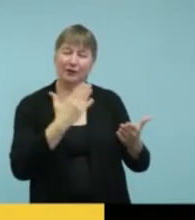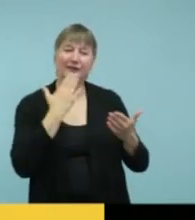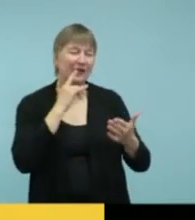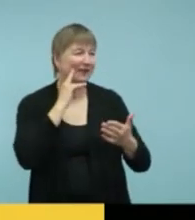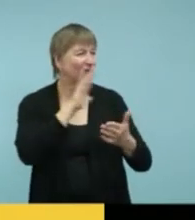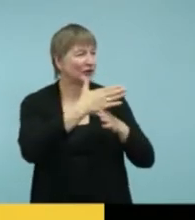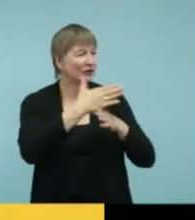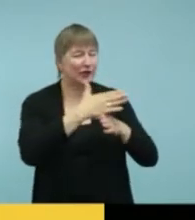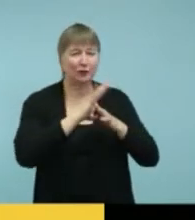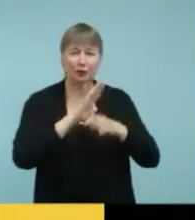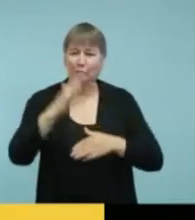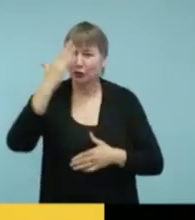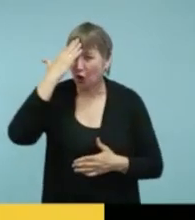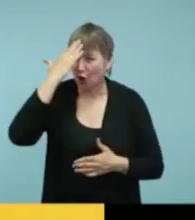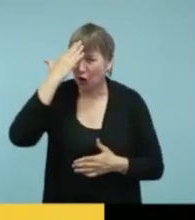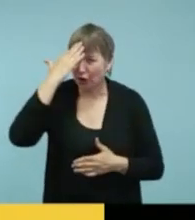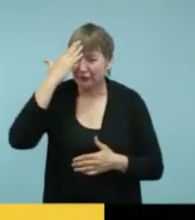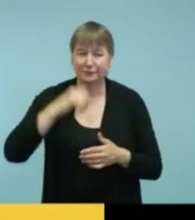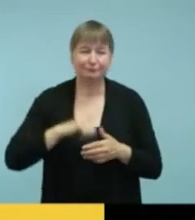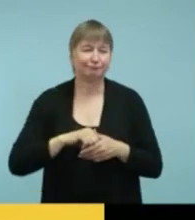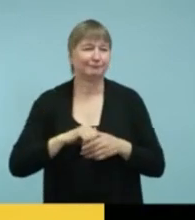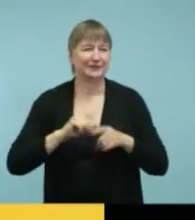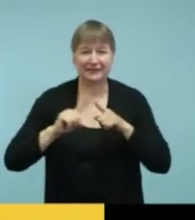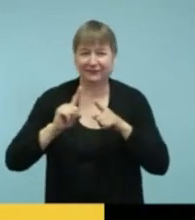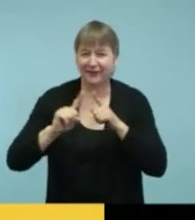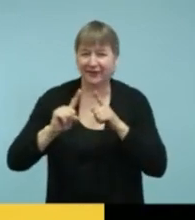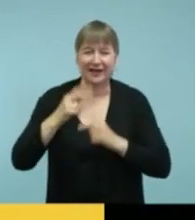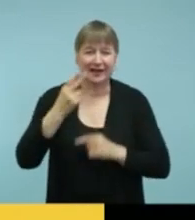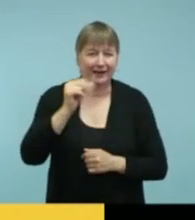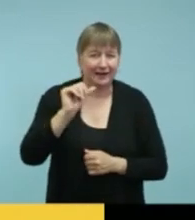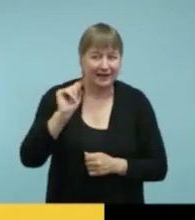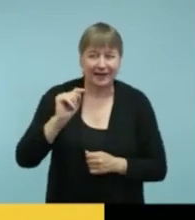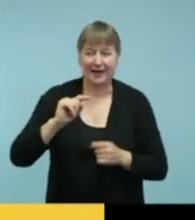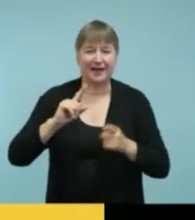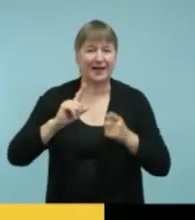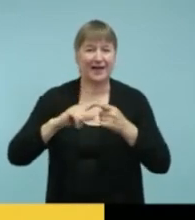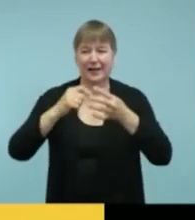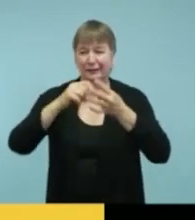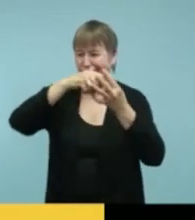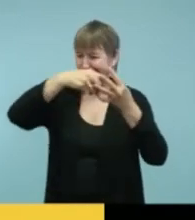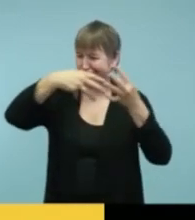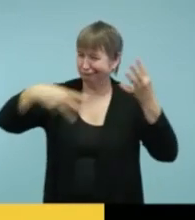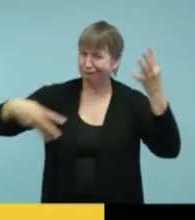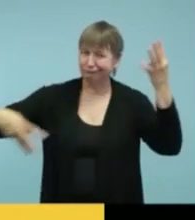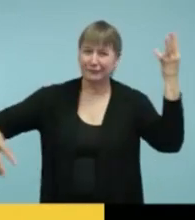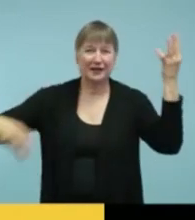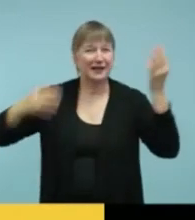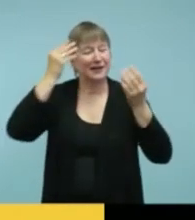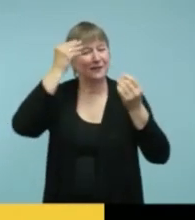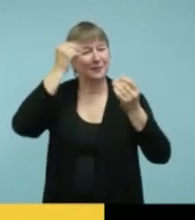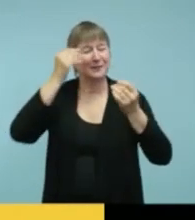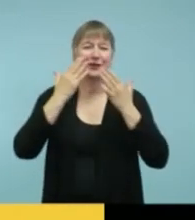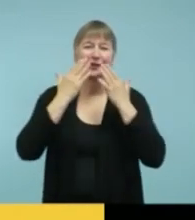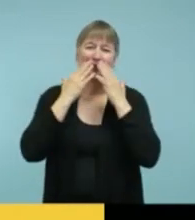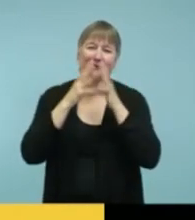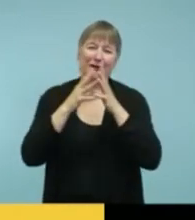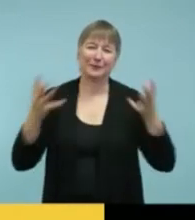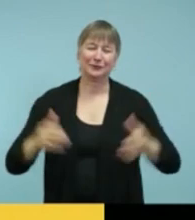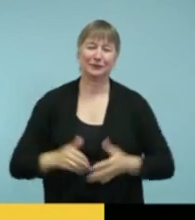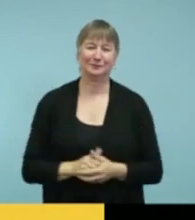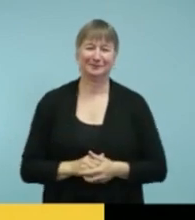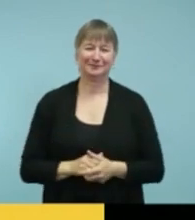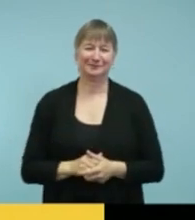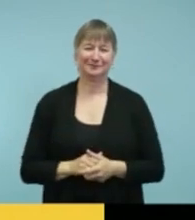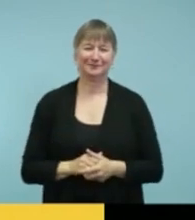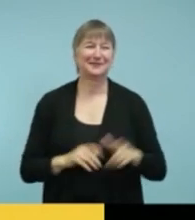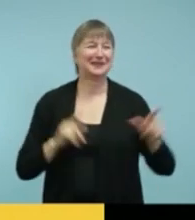your knowledge of assistive technology and all the extensions that go along with that. So thank you very much. You guys are